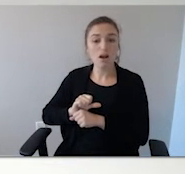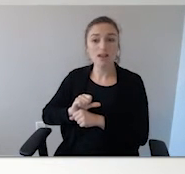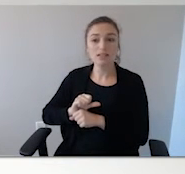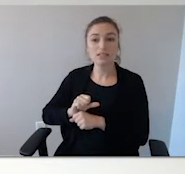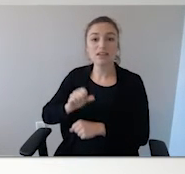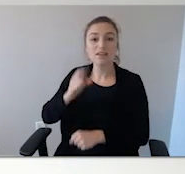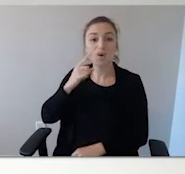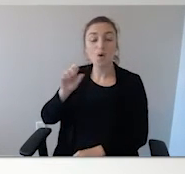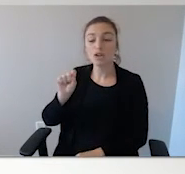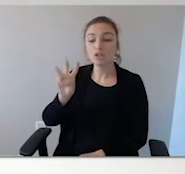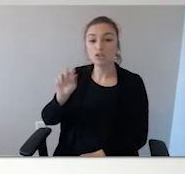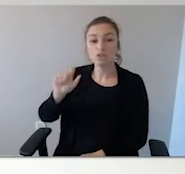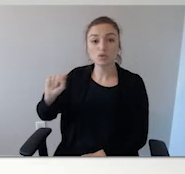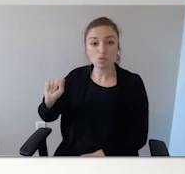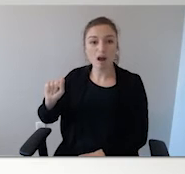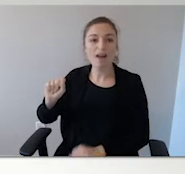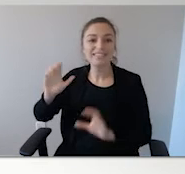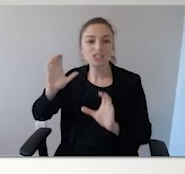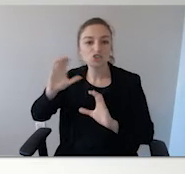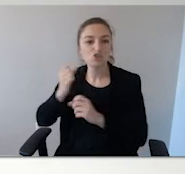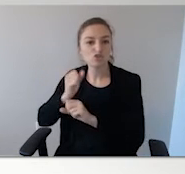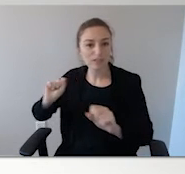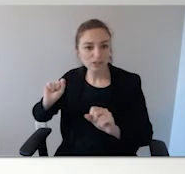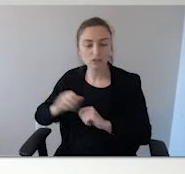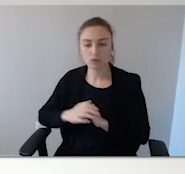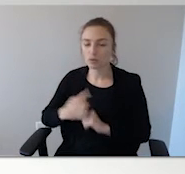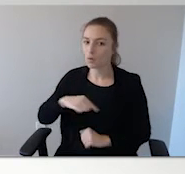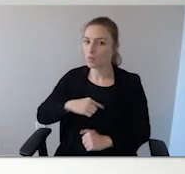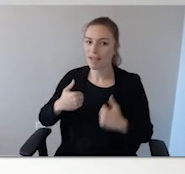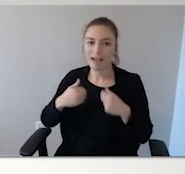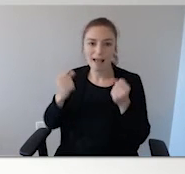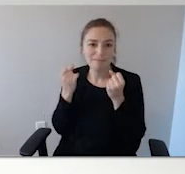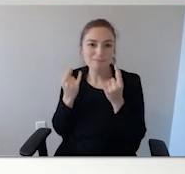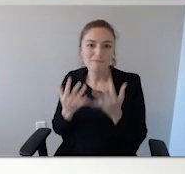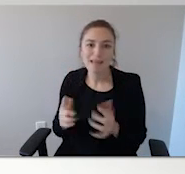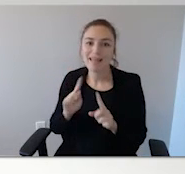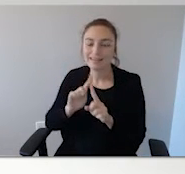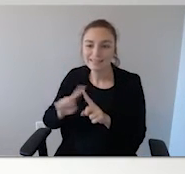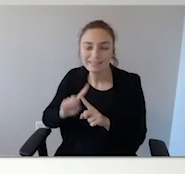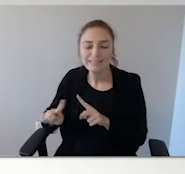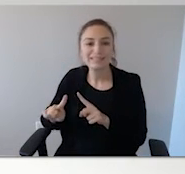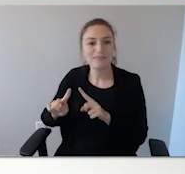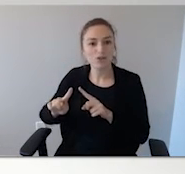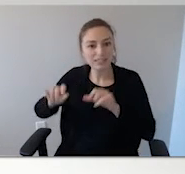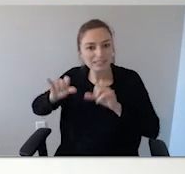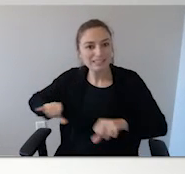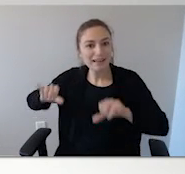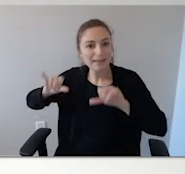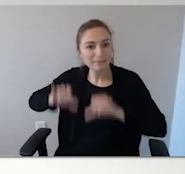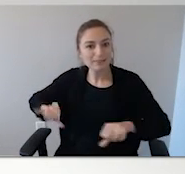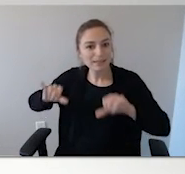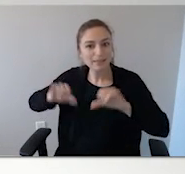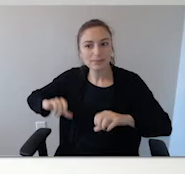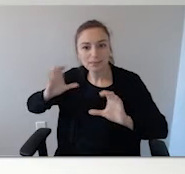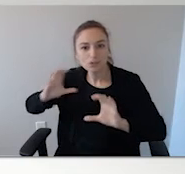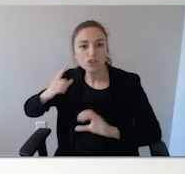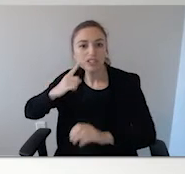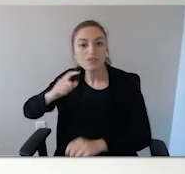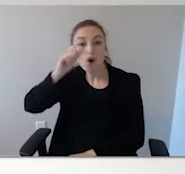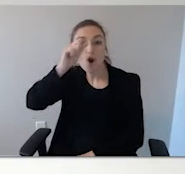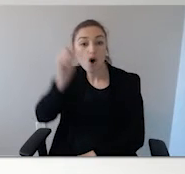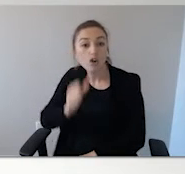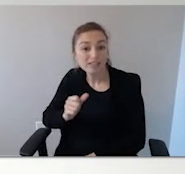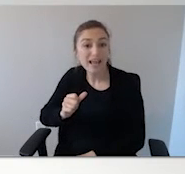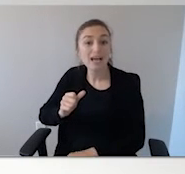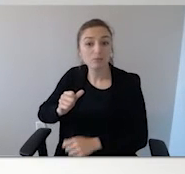and search and rescue. We were having a lot of recurring searches for Alzheimer's patients that had wandered, and frankly,